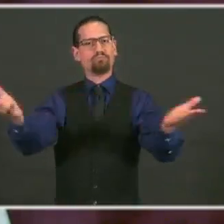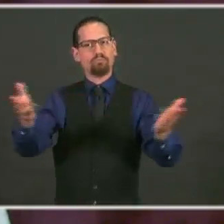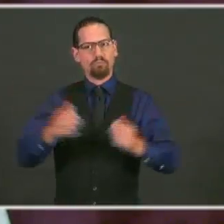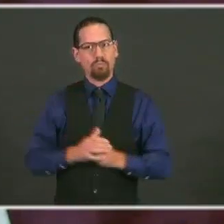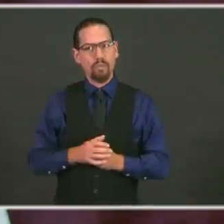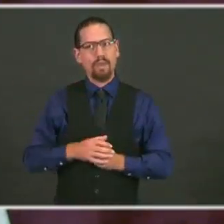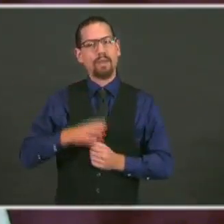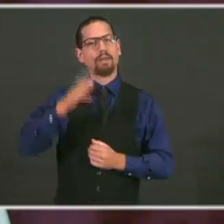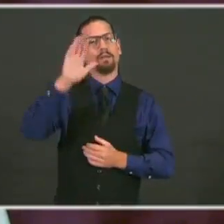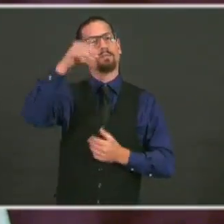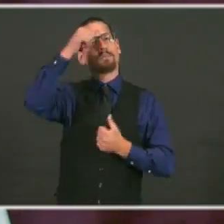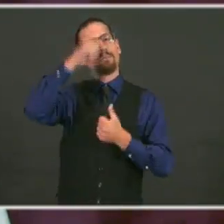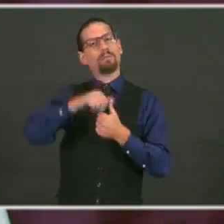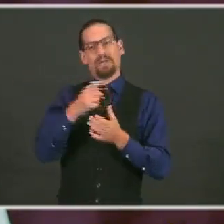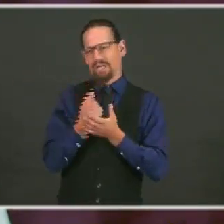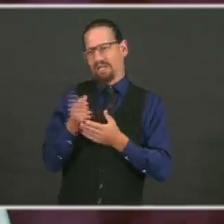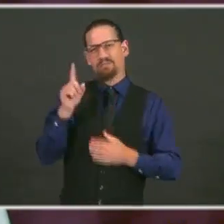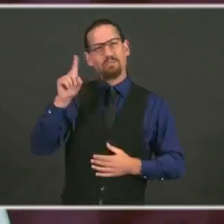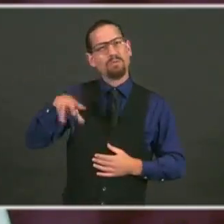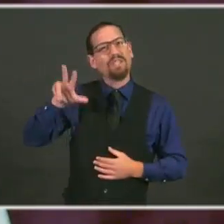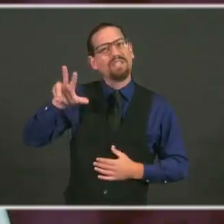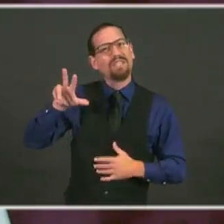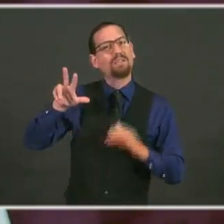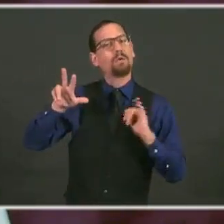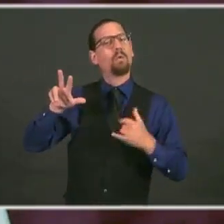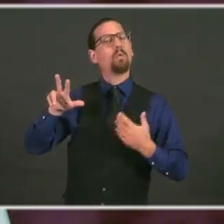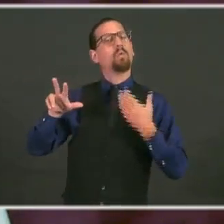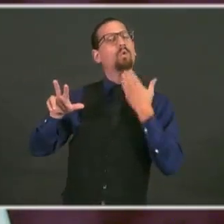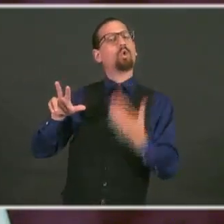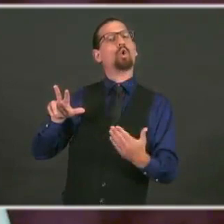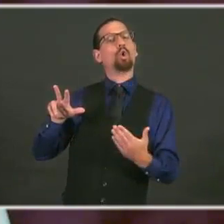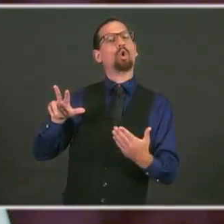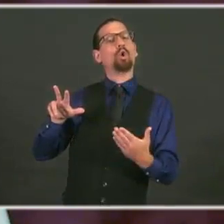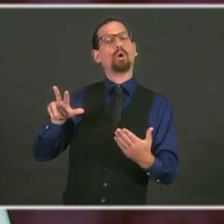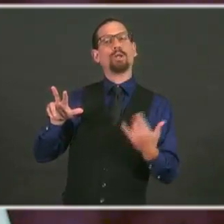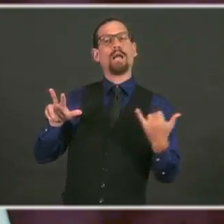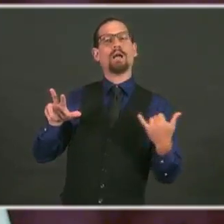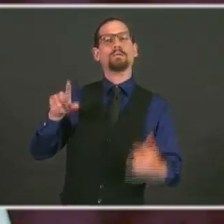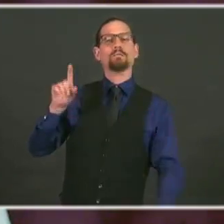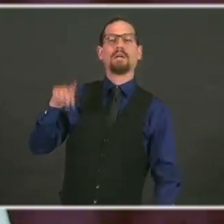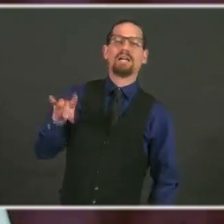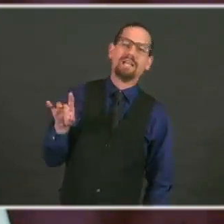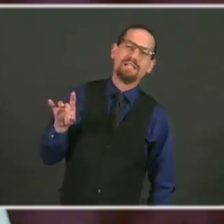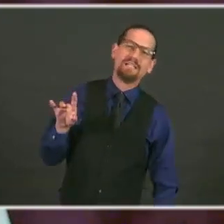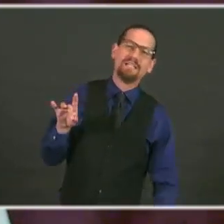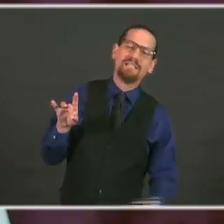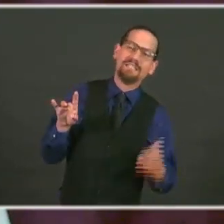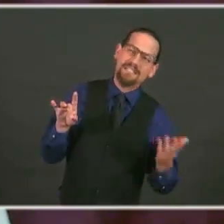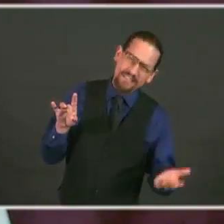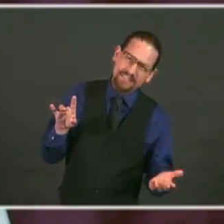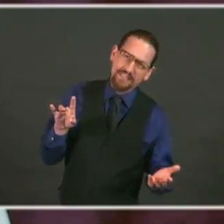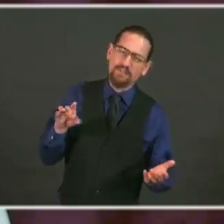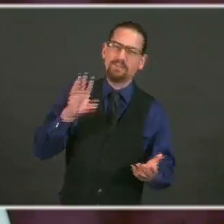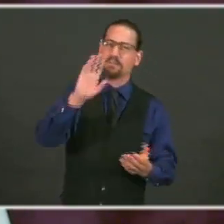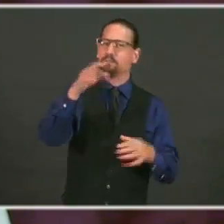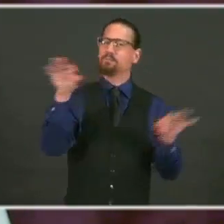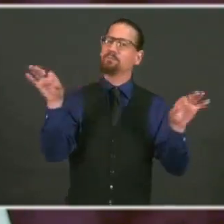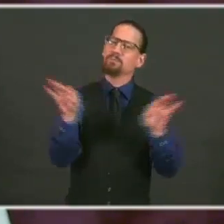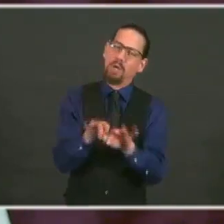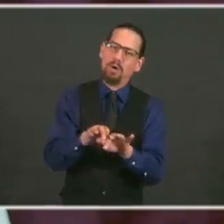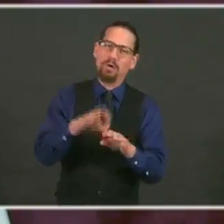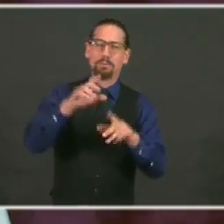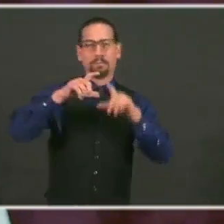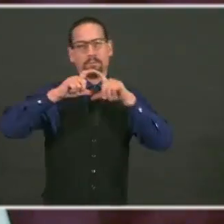cannot let our guard down. Wear your mask. Wash your hands. Stay home if you're sick. Keep the windows down and wear your masks if you're in a carpool.